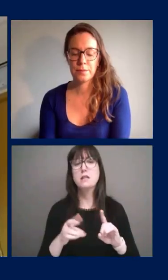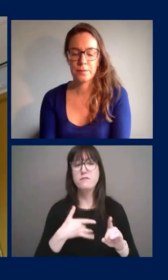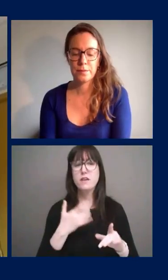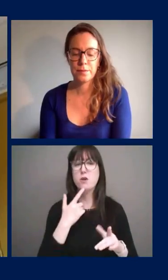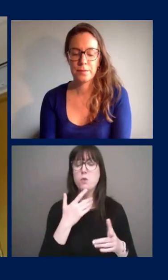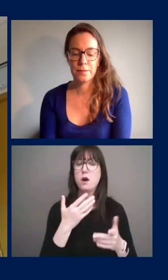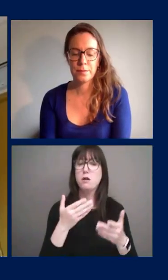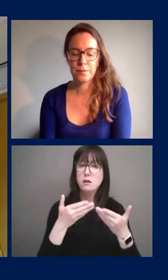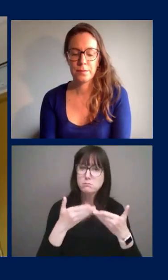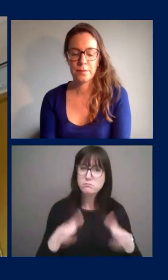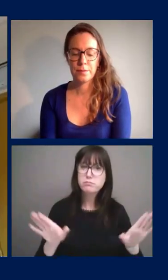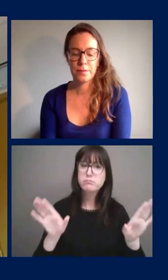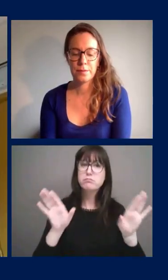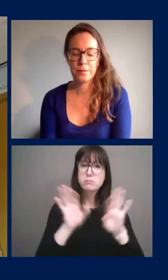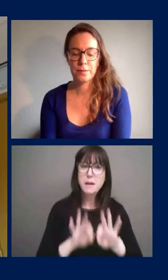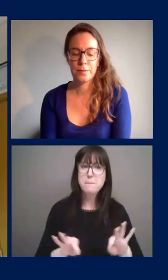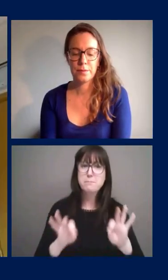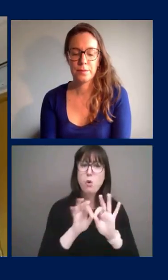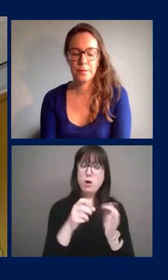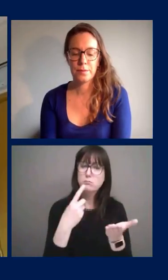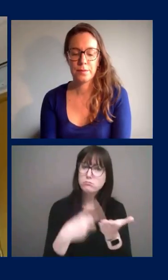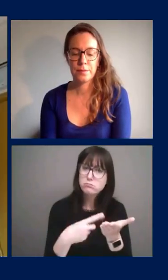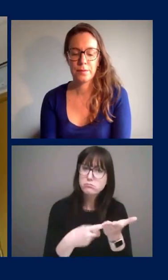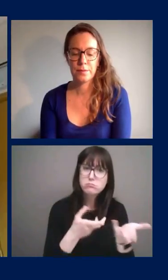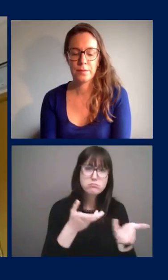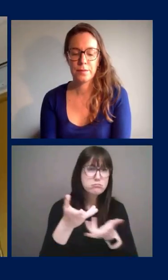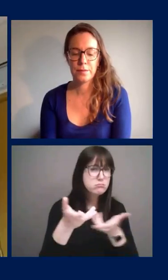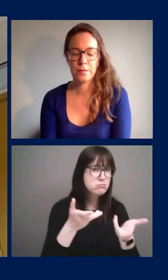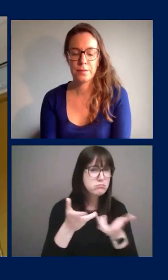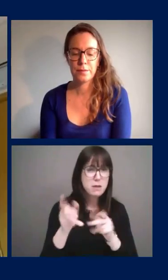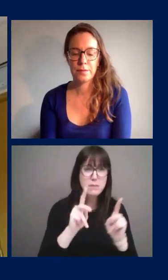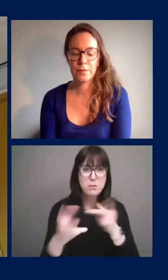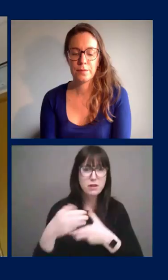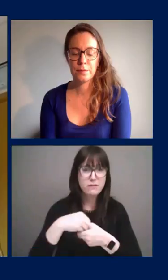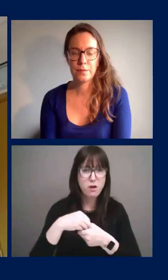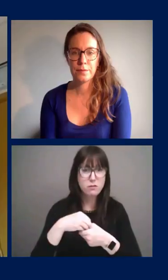conversation multiple people including the public and